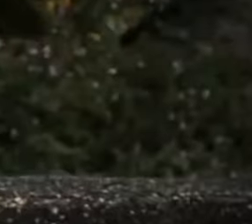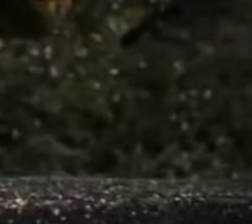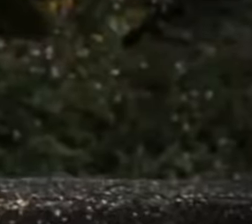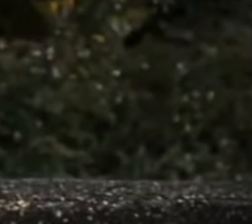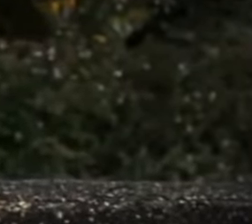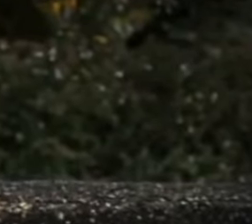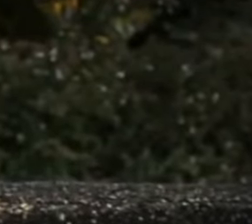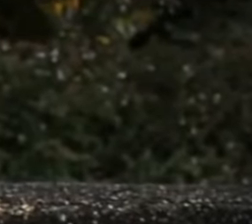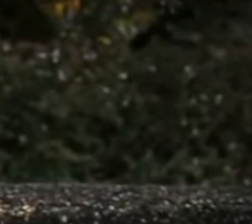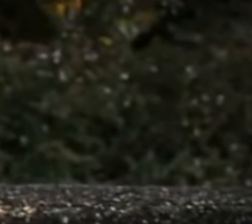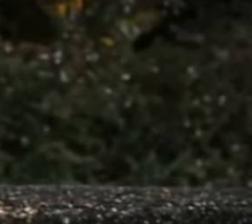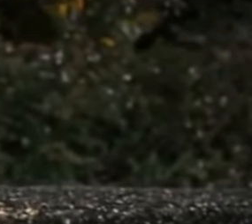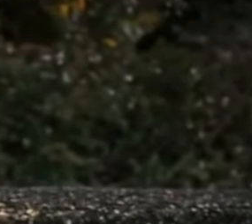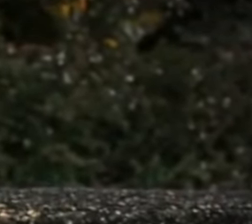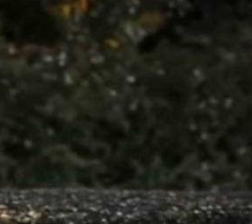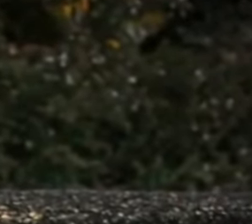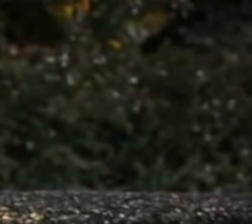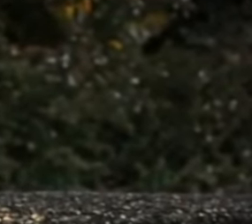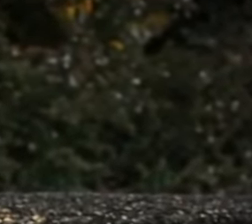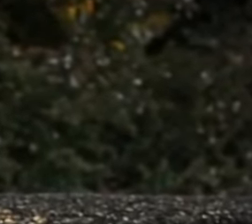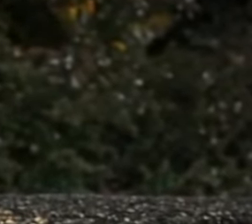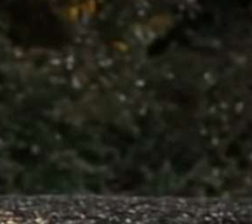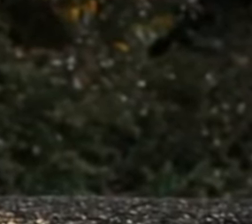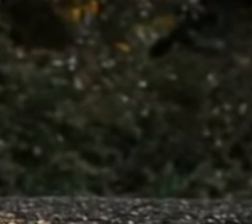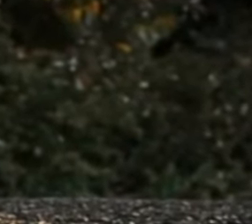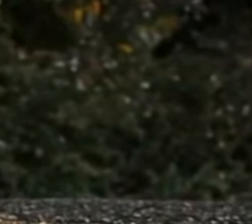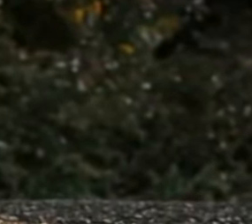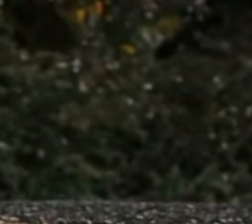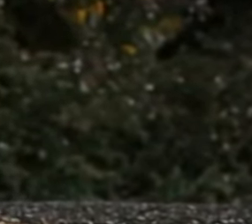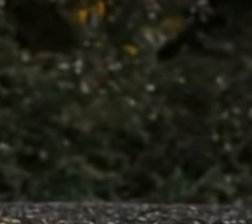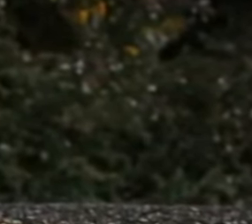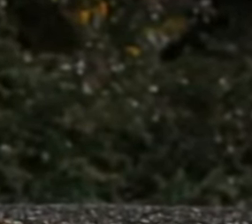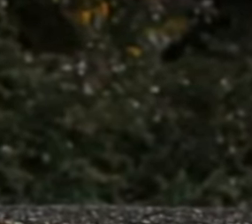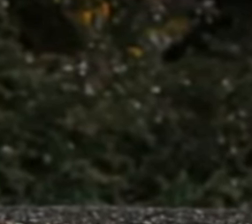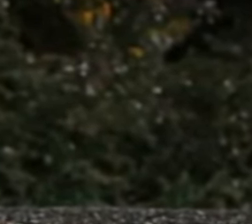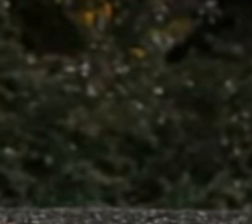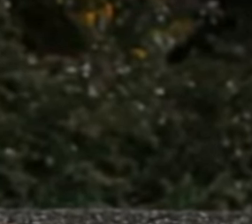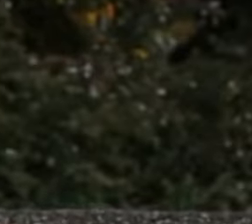Yeah, yes. I'm A God. Yeah, I'm